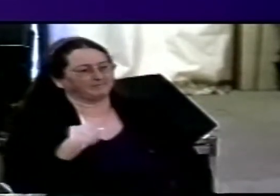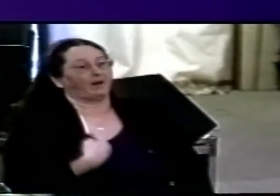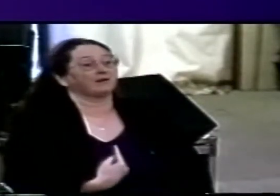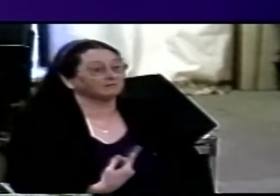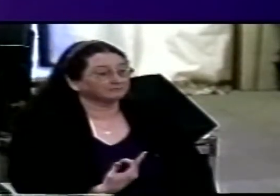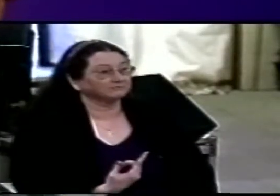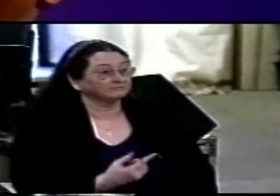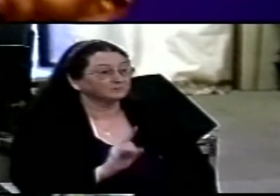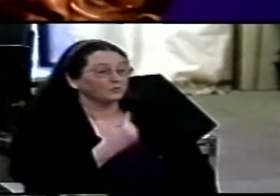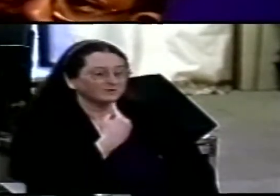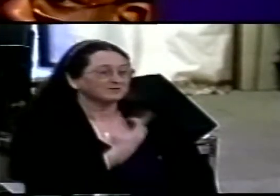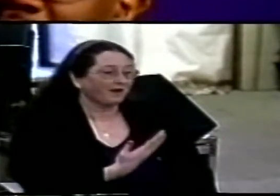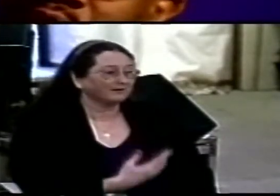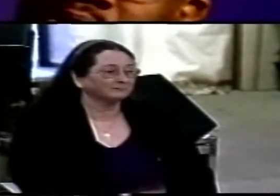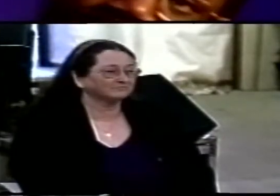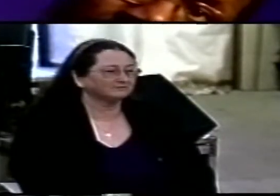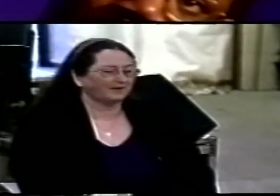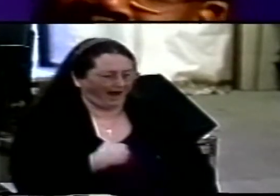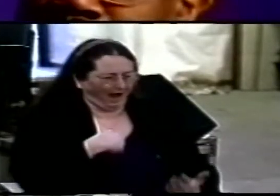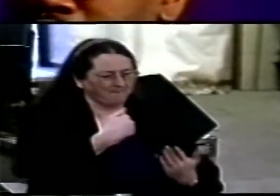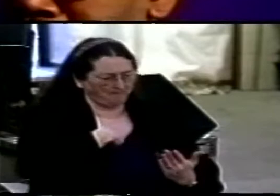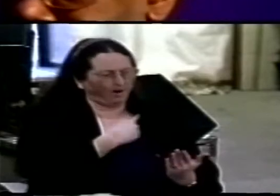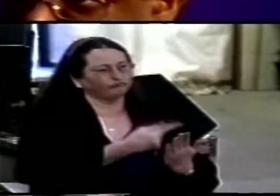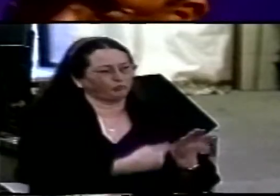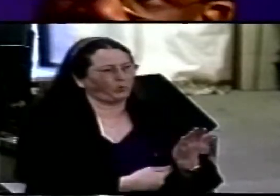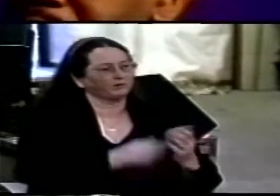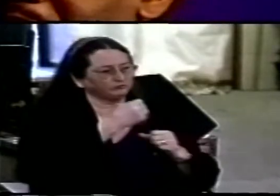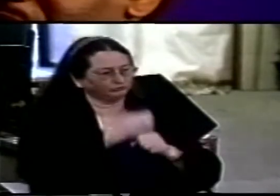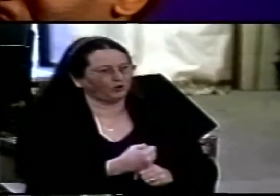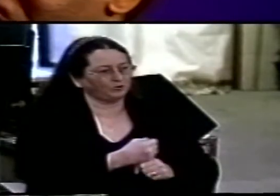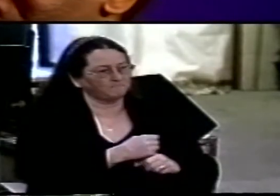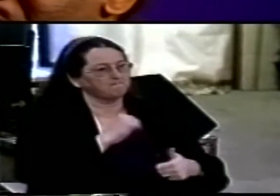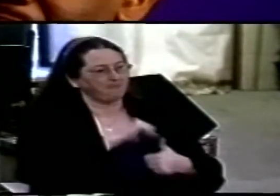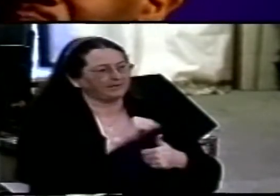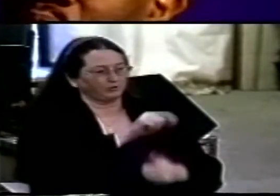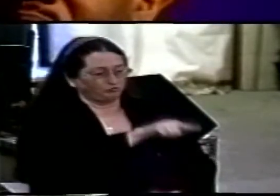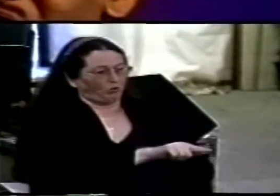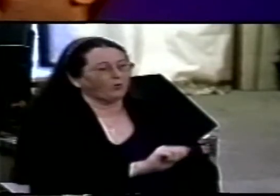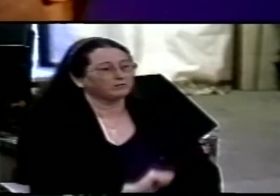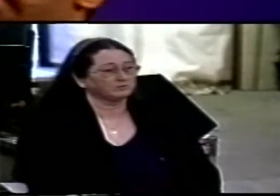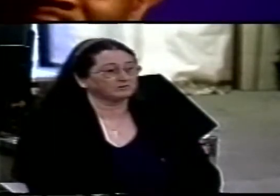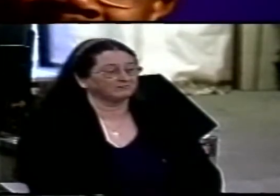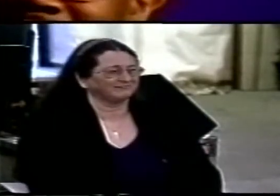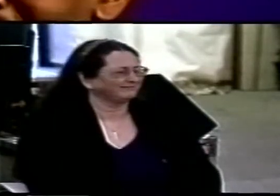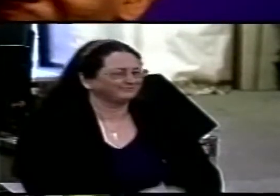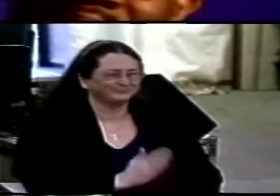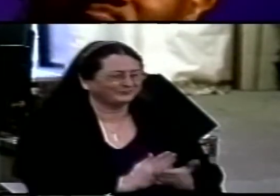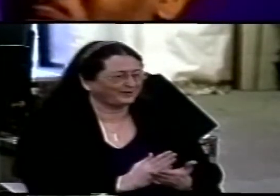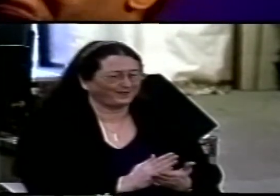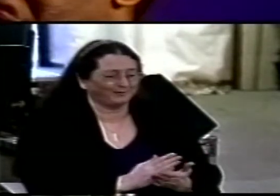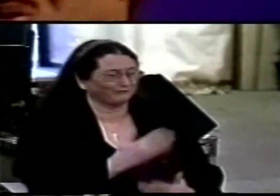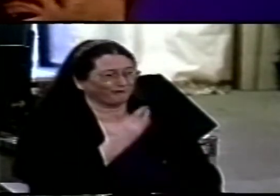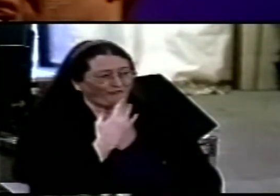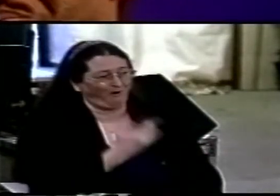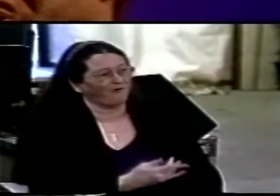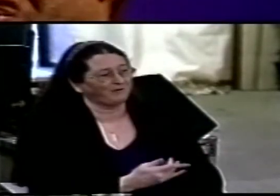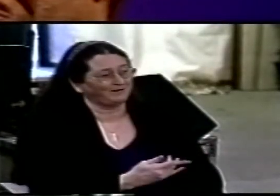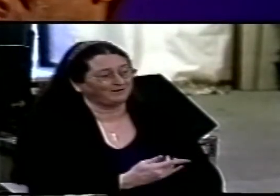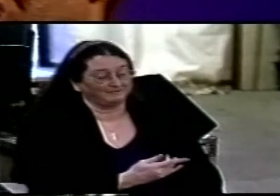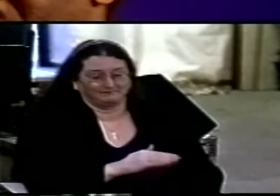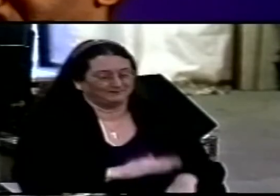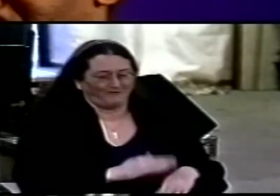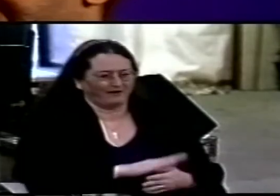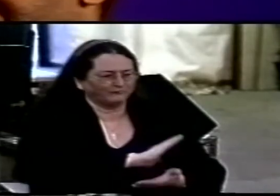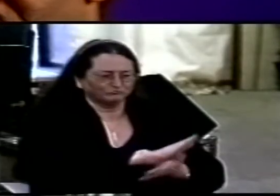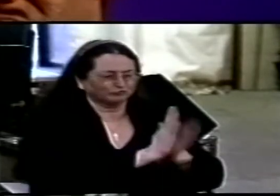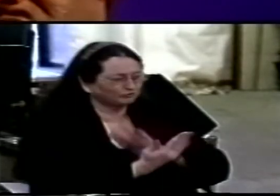it's to make sure our doctrine stands supreme above theirs and we couldn't care less if we destroyed somebody in